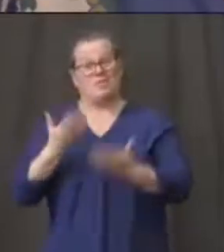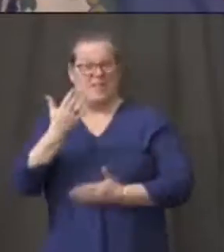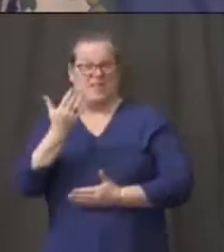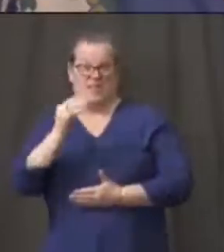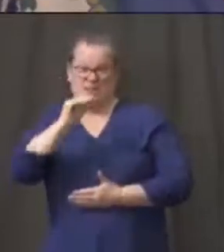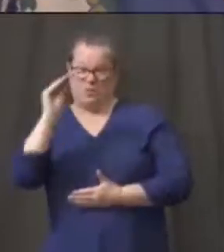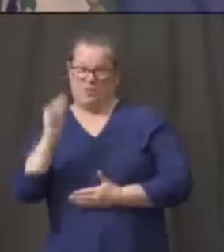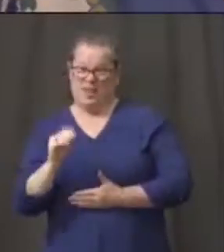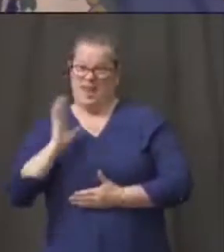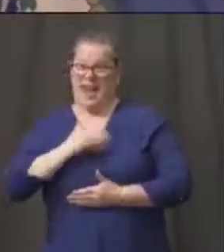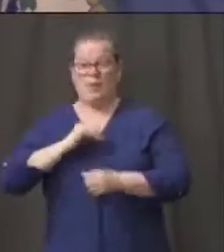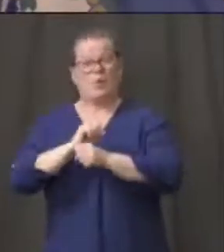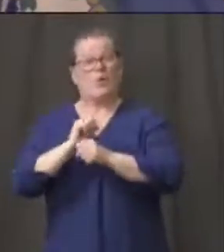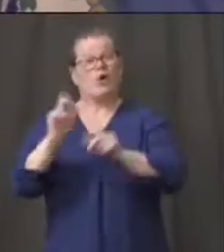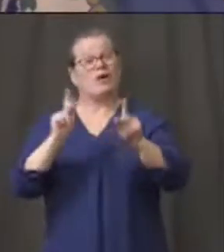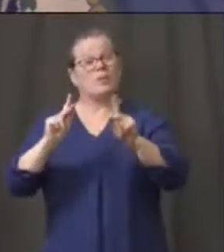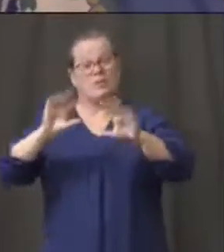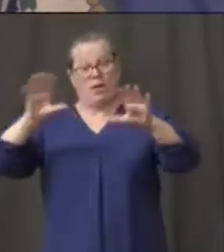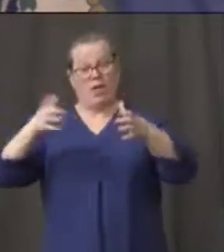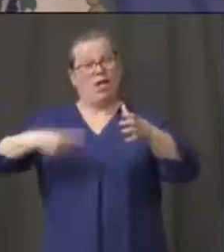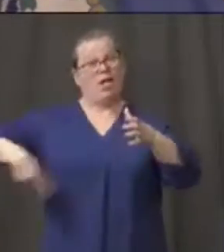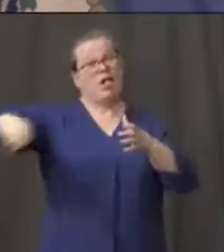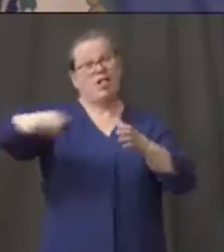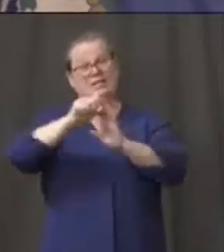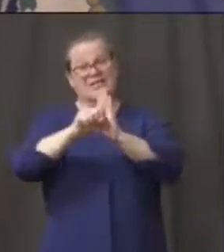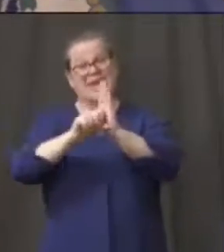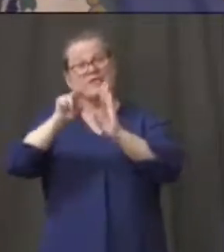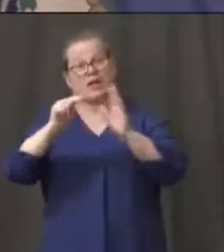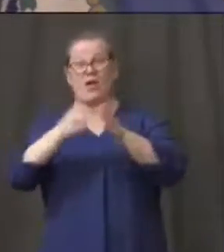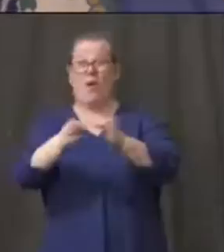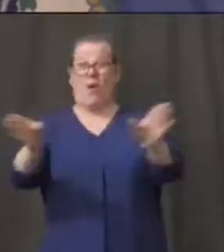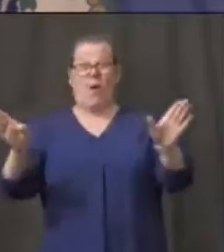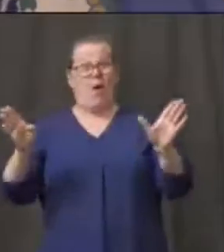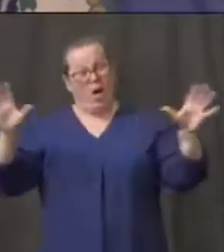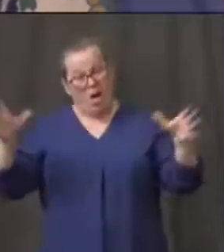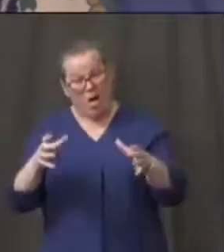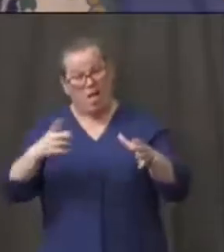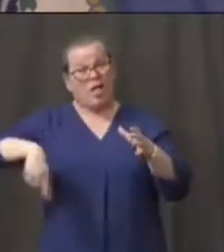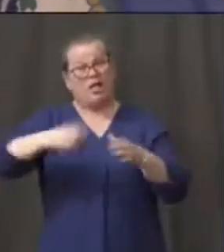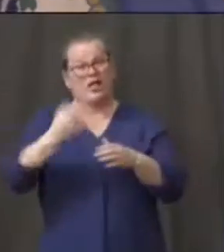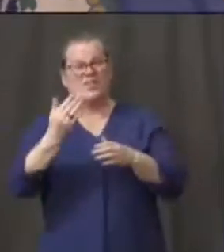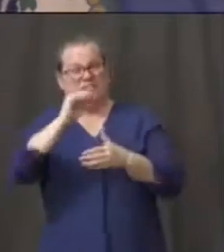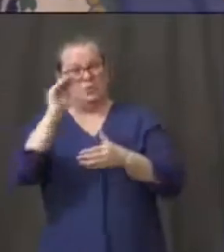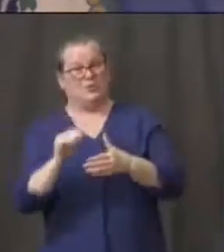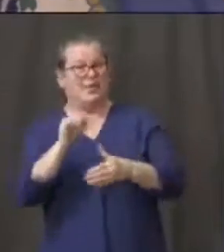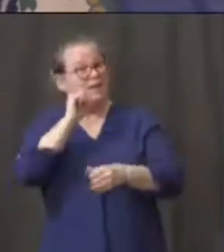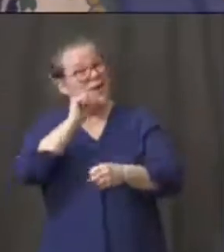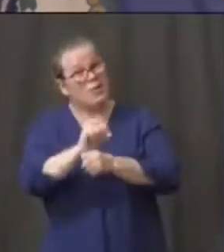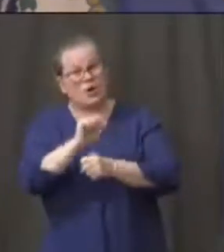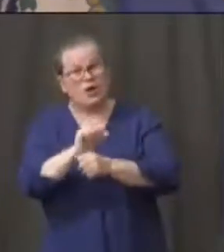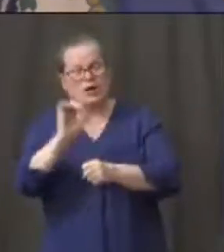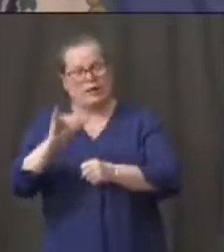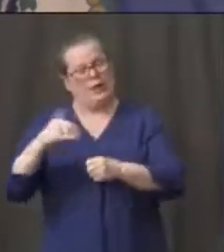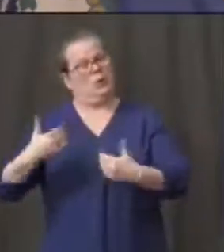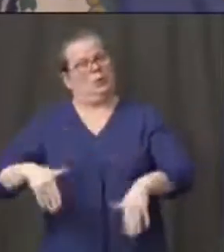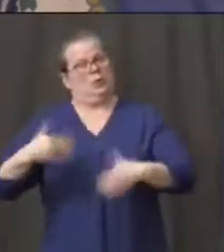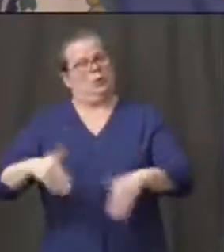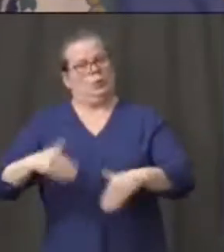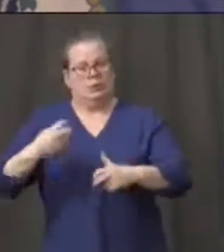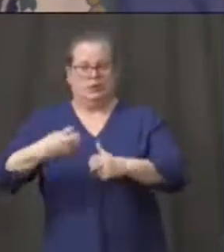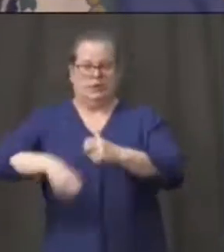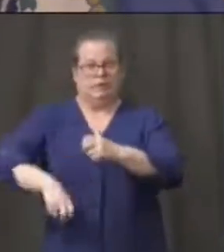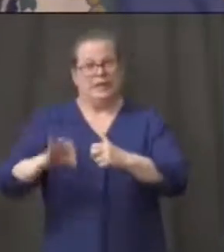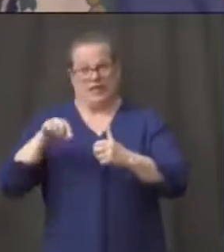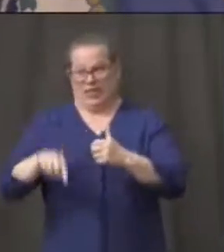percent. And that gives you an idea of what a stretch that's going to be for our state if this can then continues for another six, nine, 12